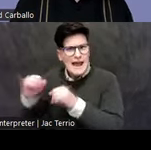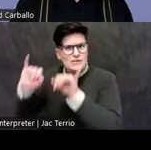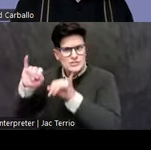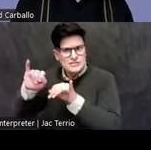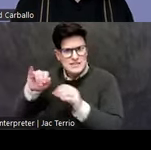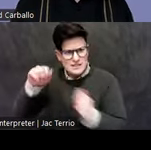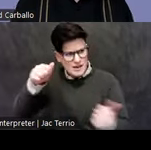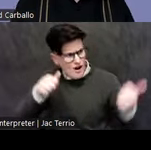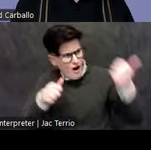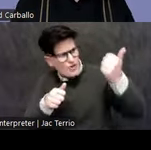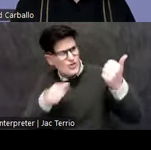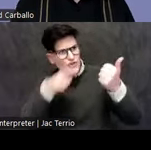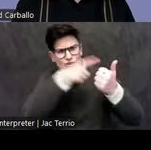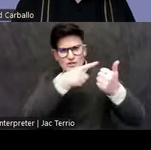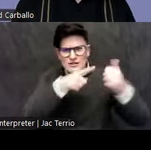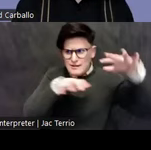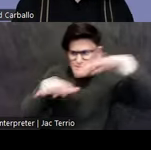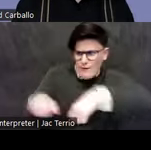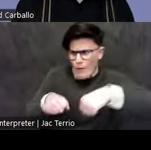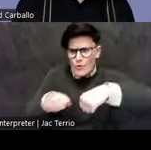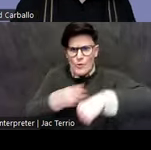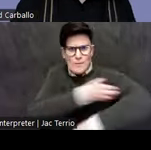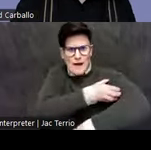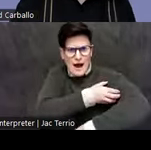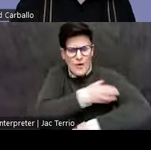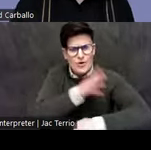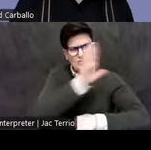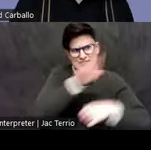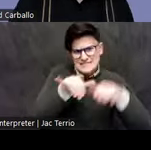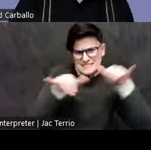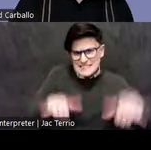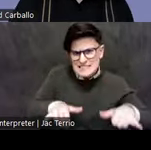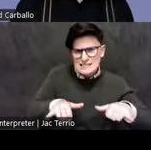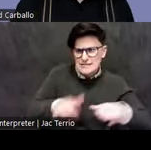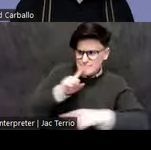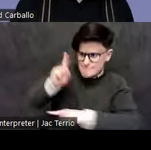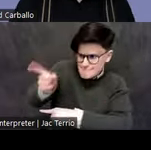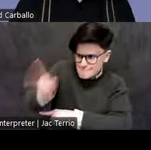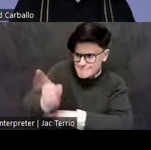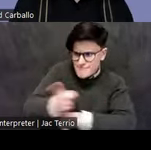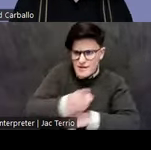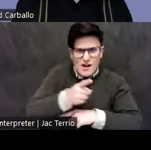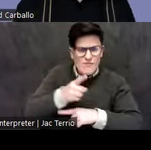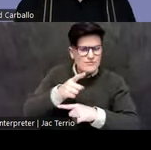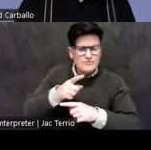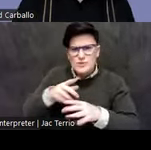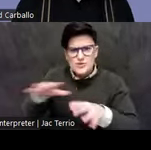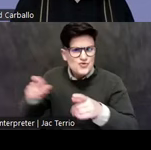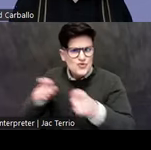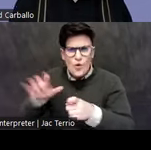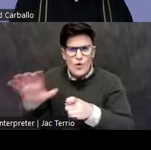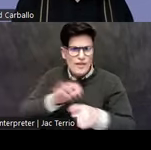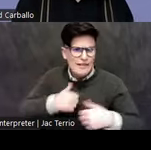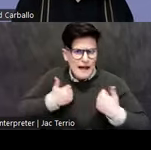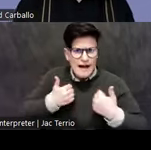in this system of domination by a European power on these new lands? What were the possibilities for